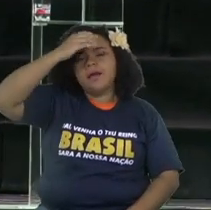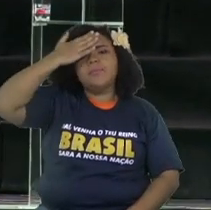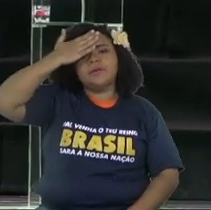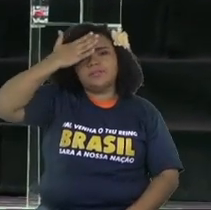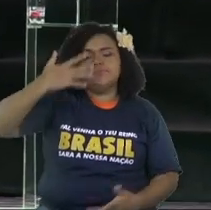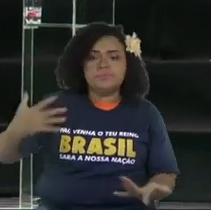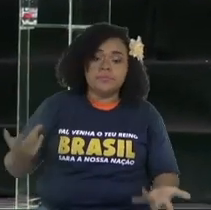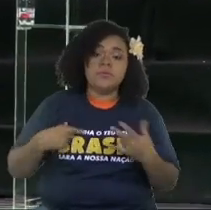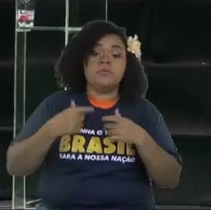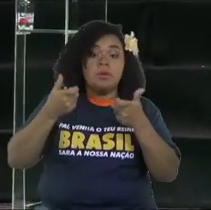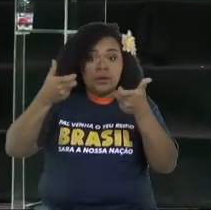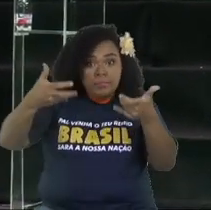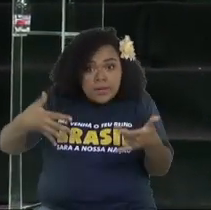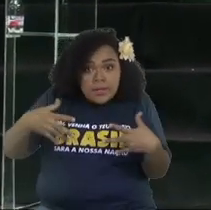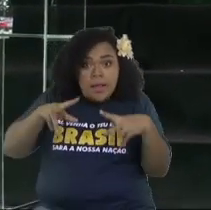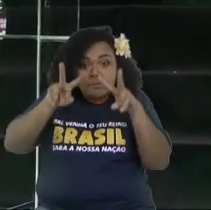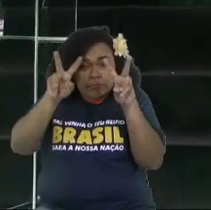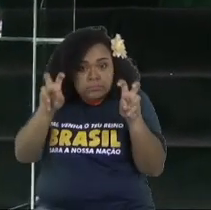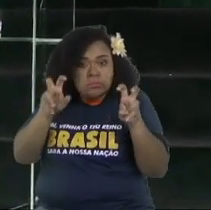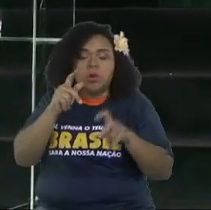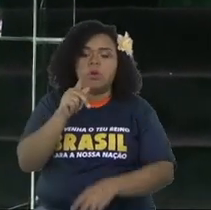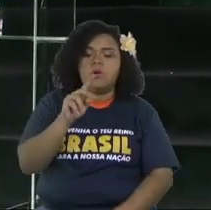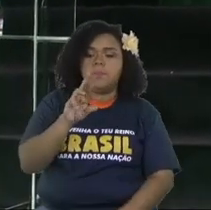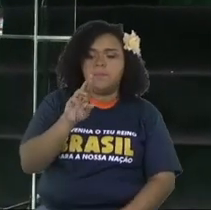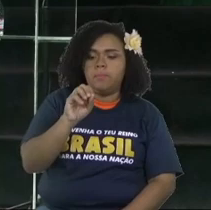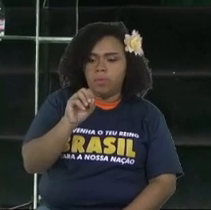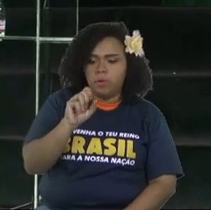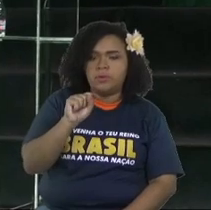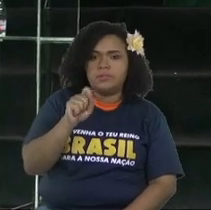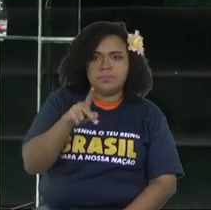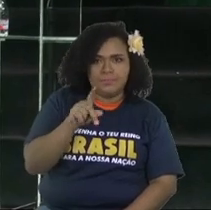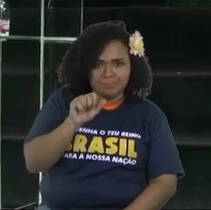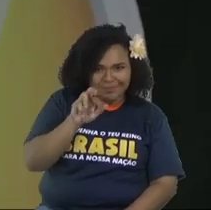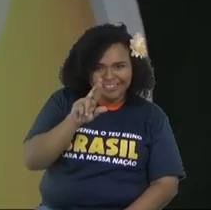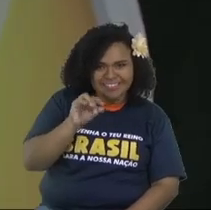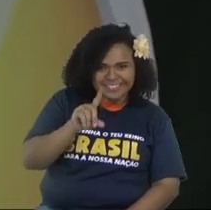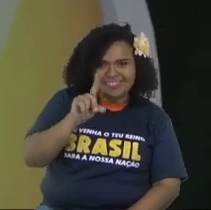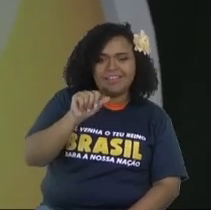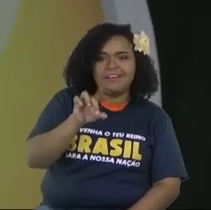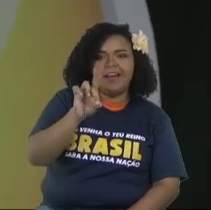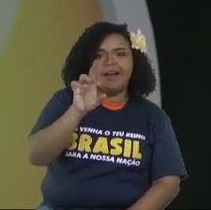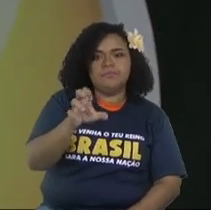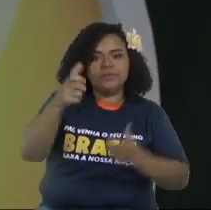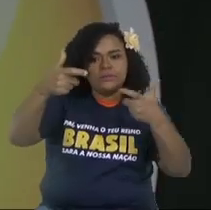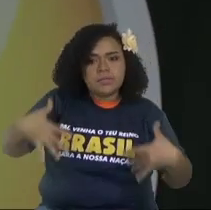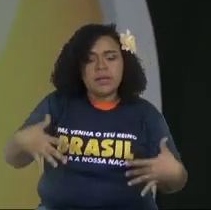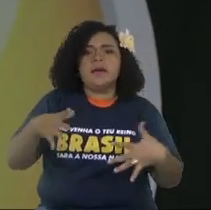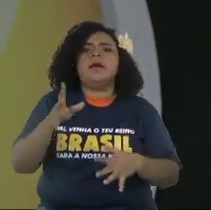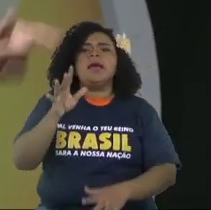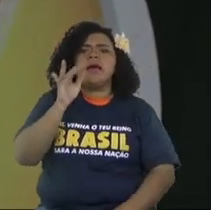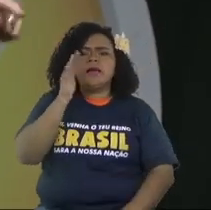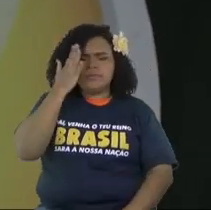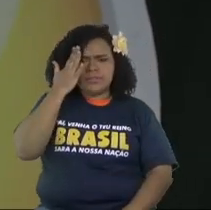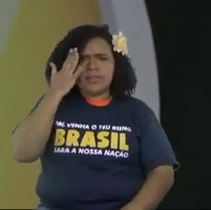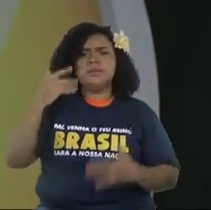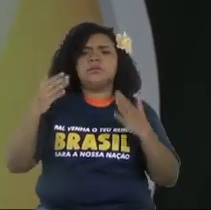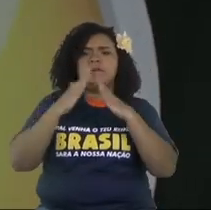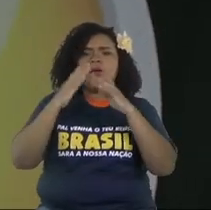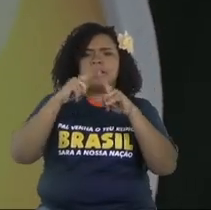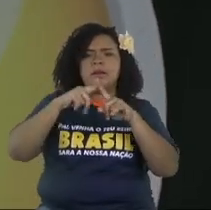we're going to talk about the context of God and this thing about prosperity. Otherwise, we're going to